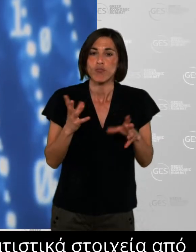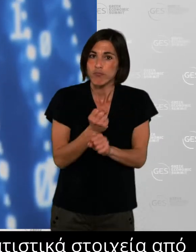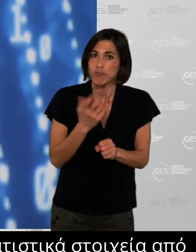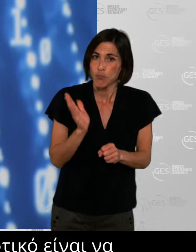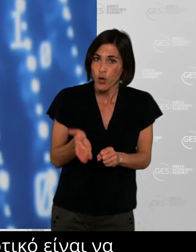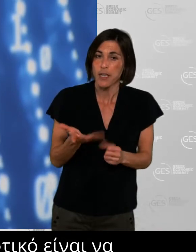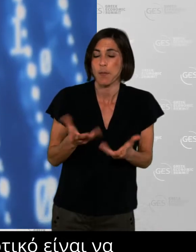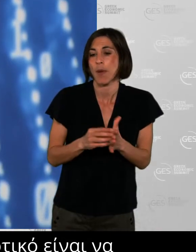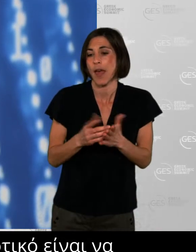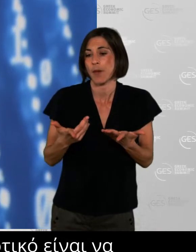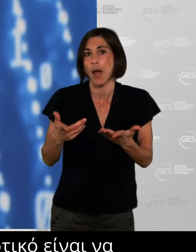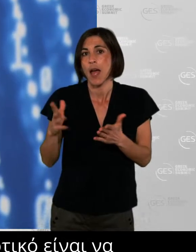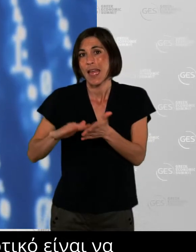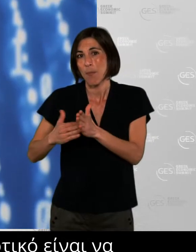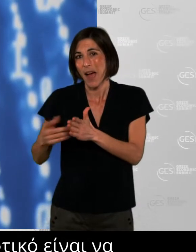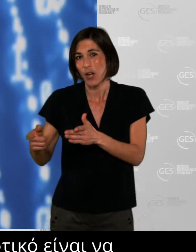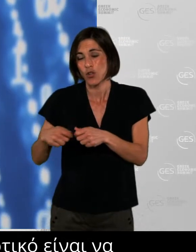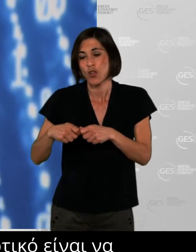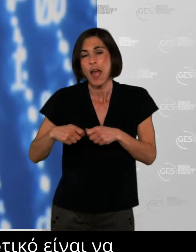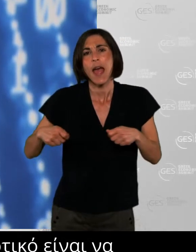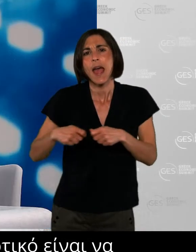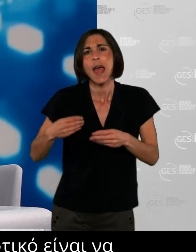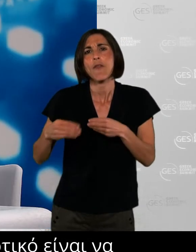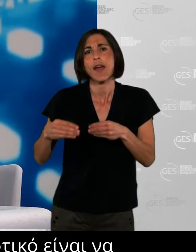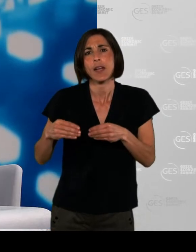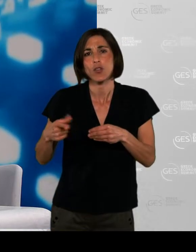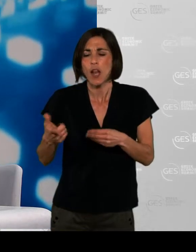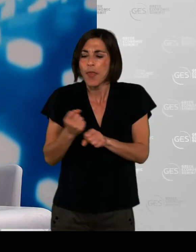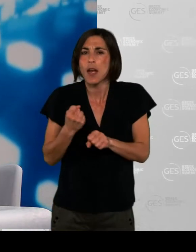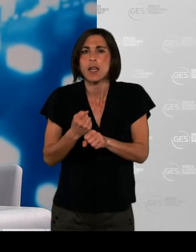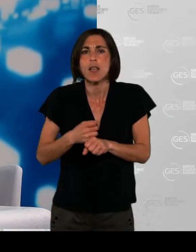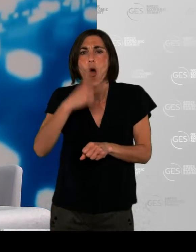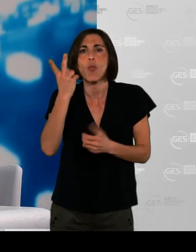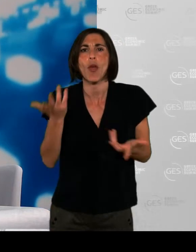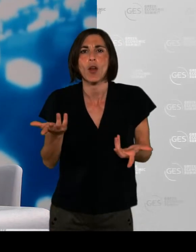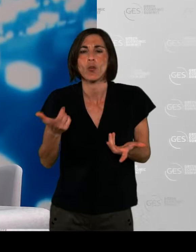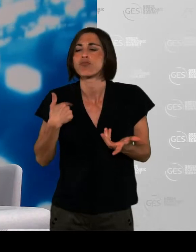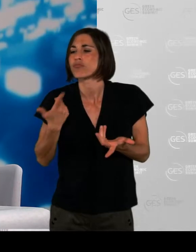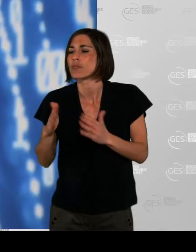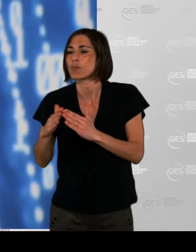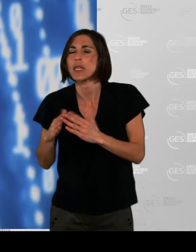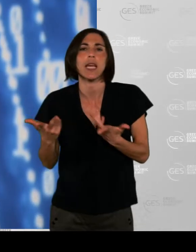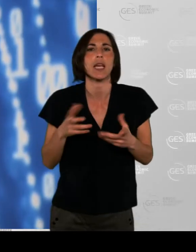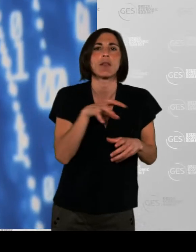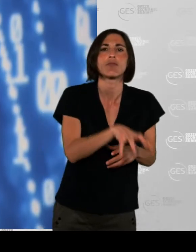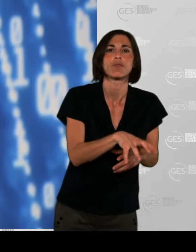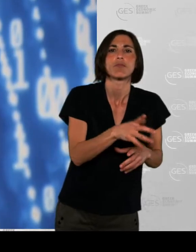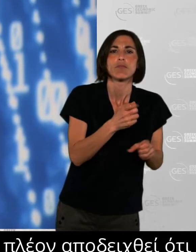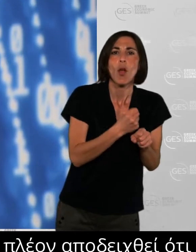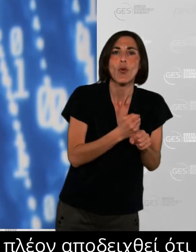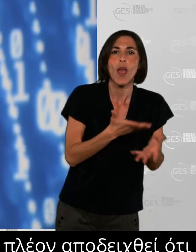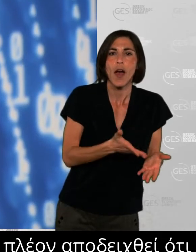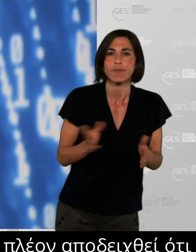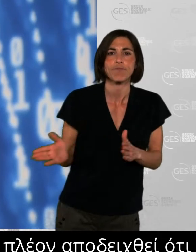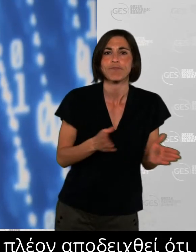uh and I think you know it's uh proven now that uh productivity uh is there it's uh you know not something which is descending it's